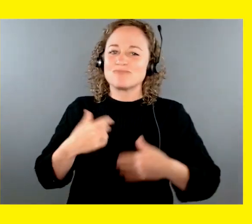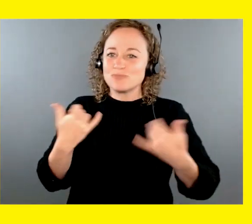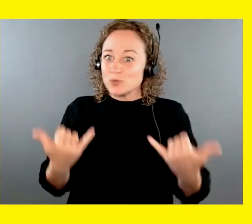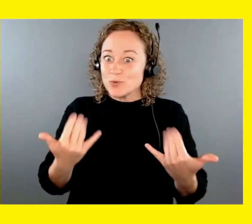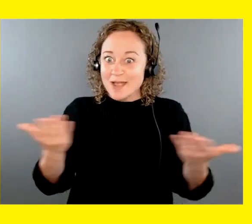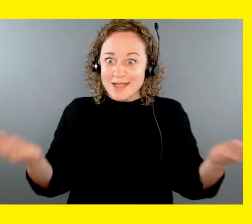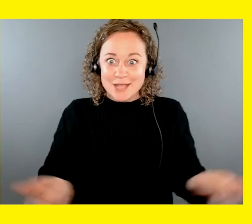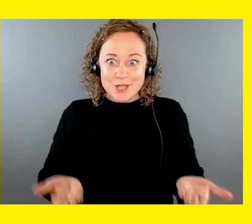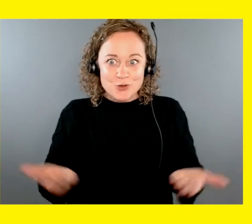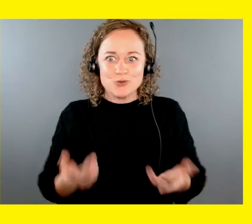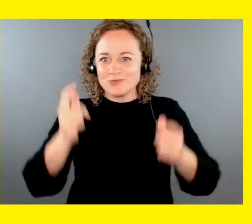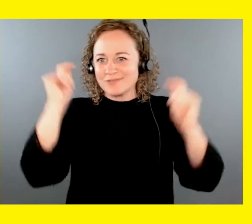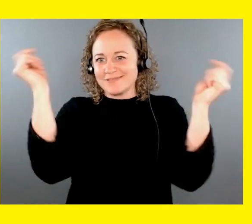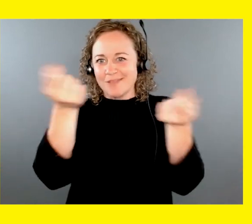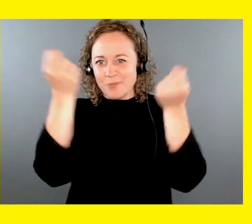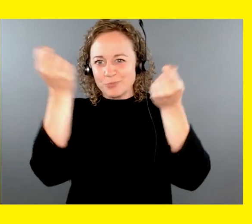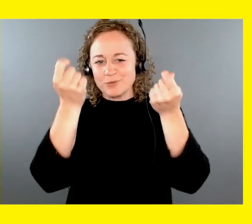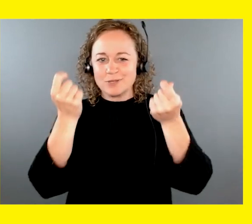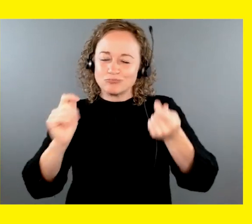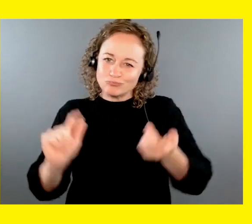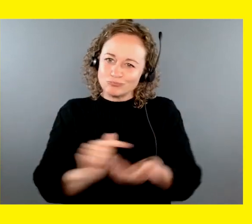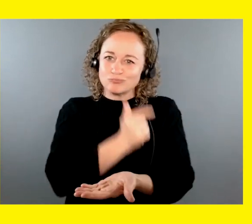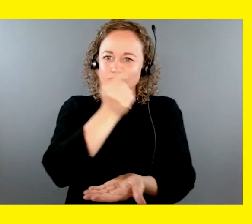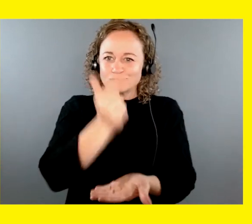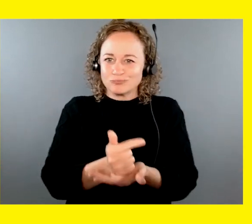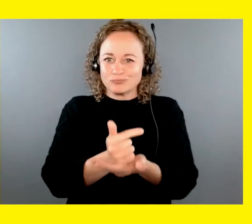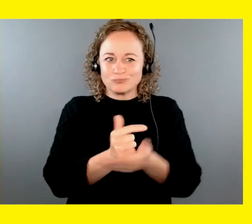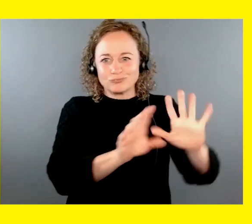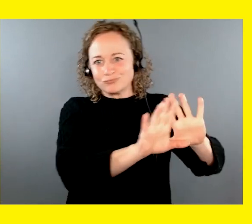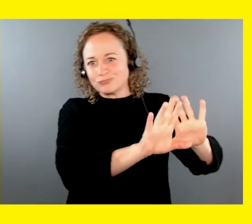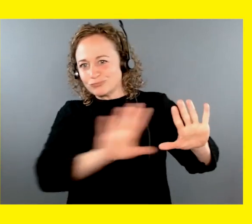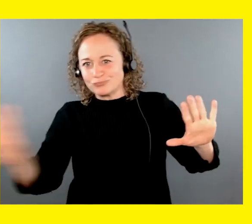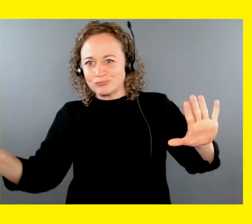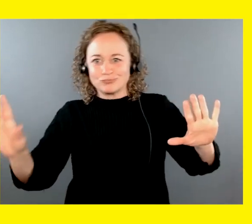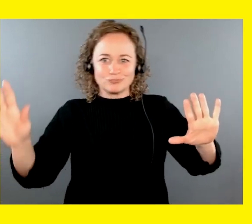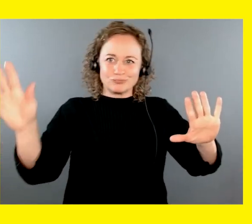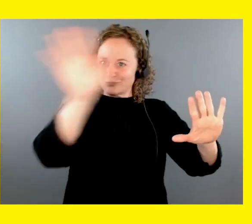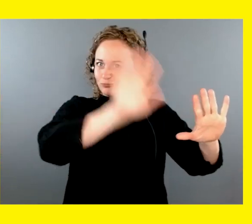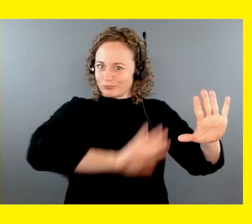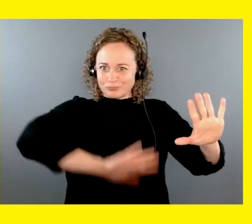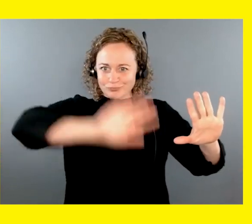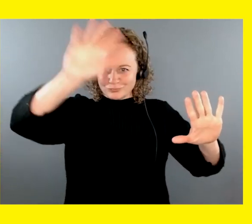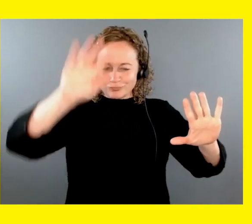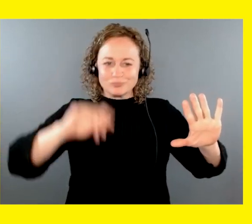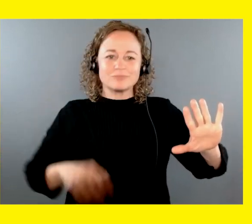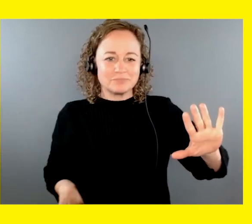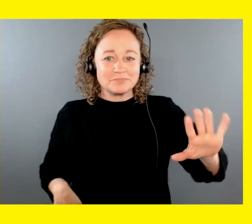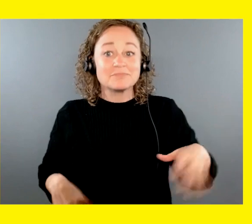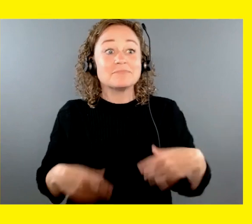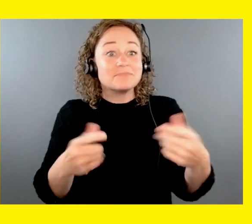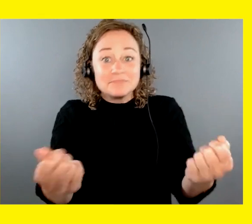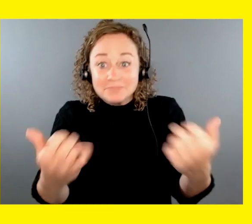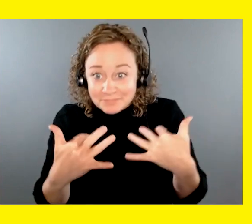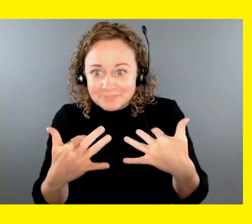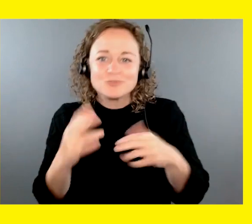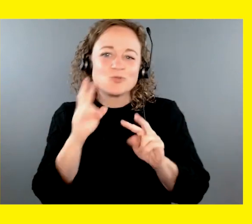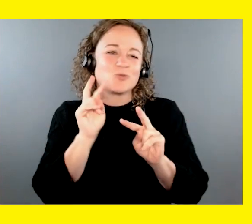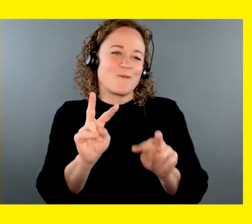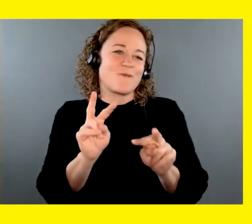Dog Day, and we're here to celebrate our guide dog graduations from coast to coast to coast. For those of you who are joining us, welcome to the event. Looking